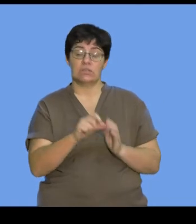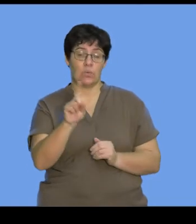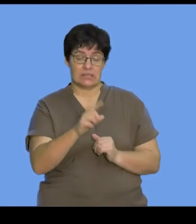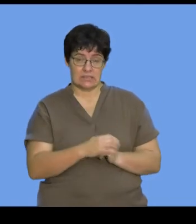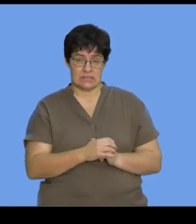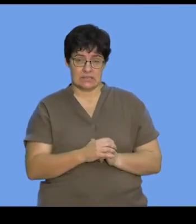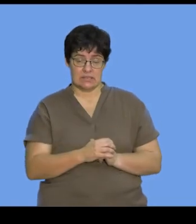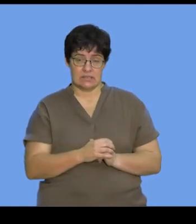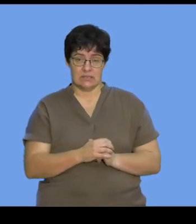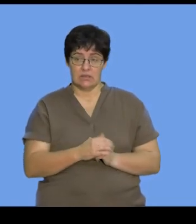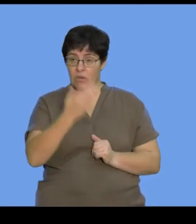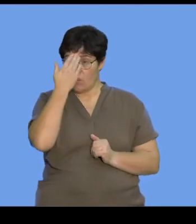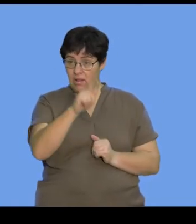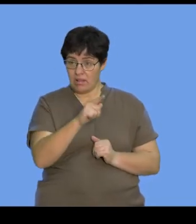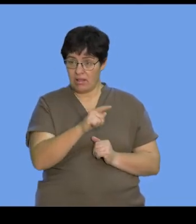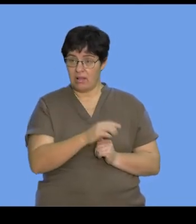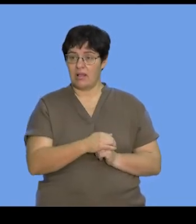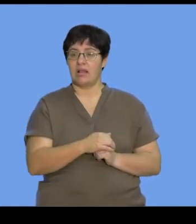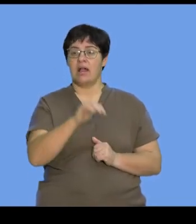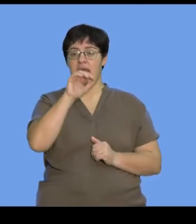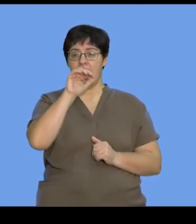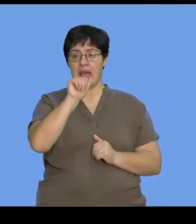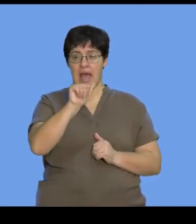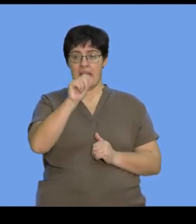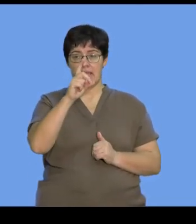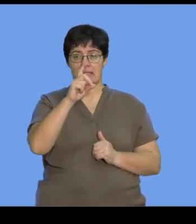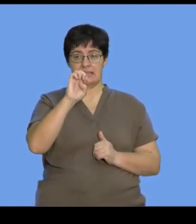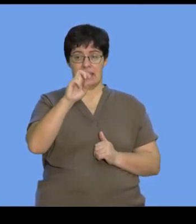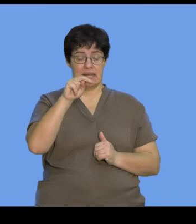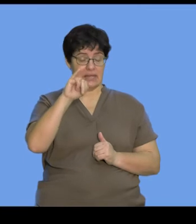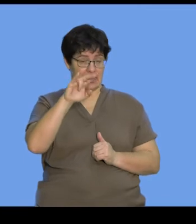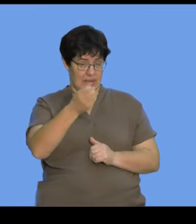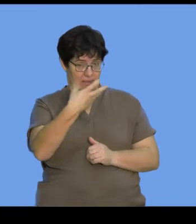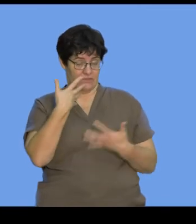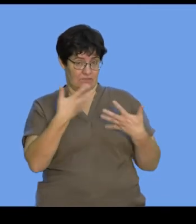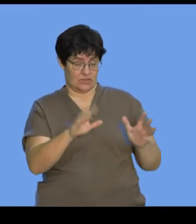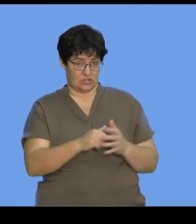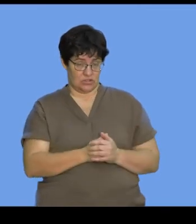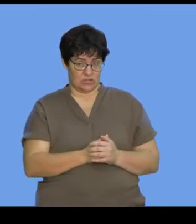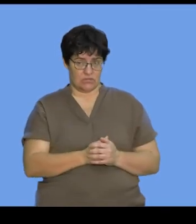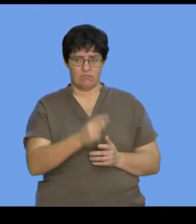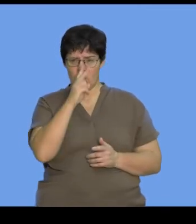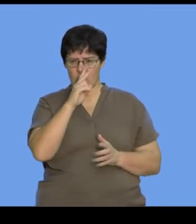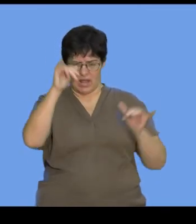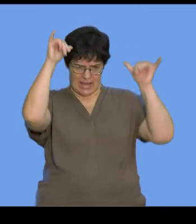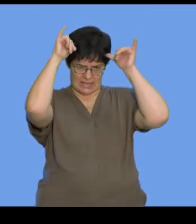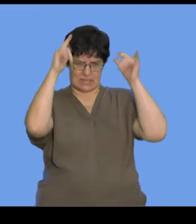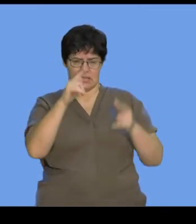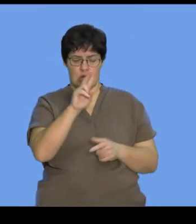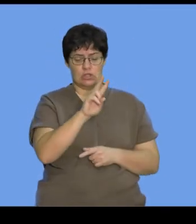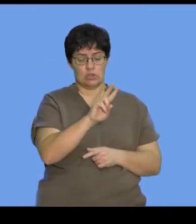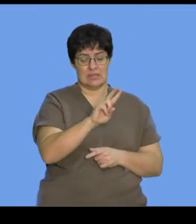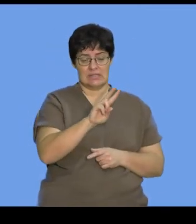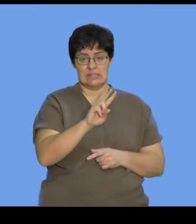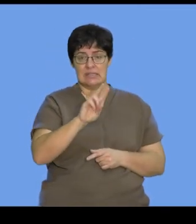is that we know that in this table that adenine has been given to us. So, if we look at the cattle, the percentage of